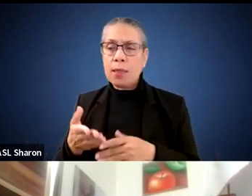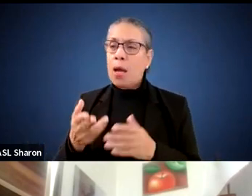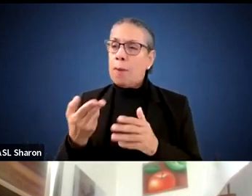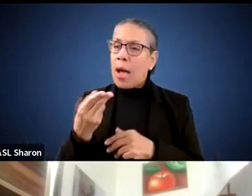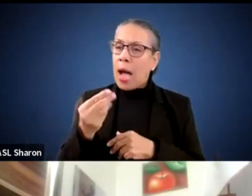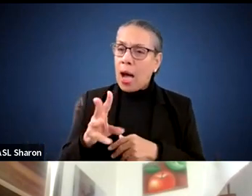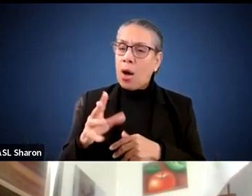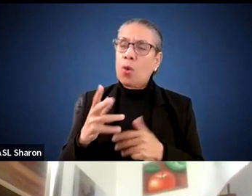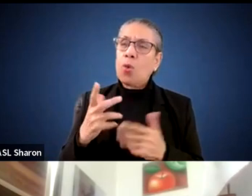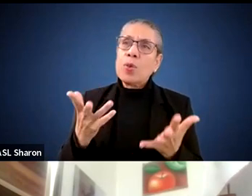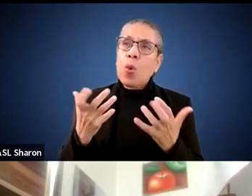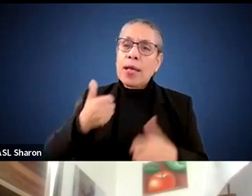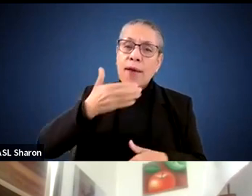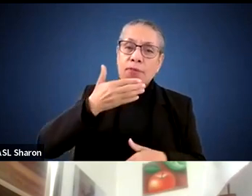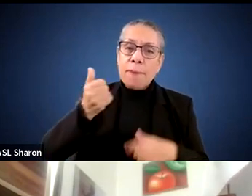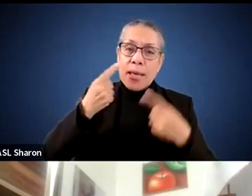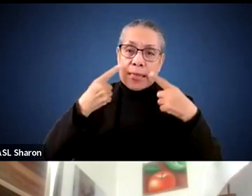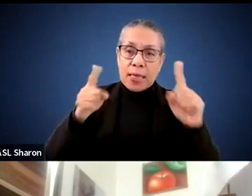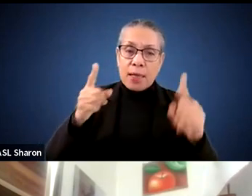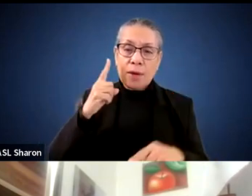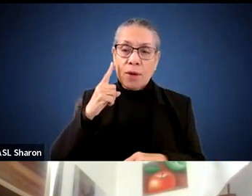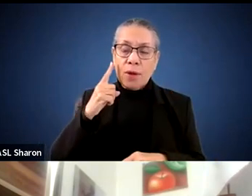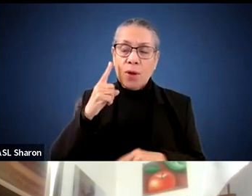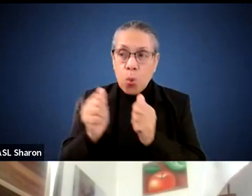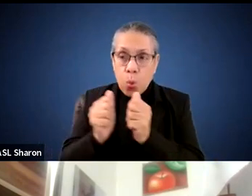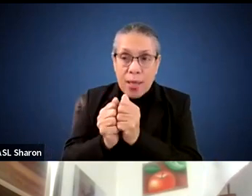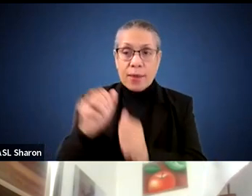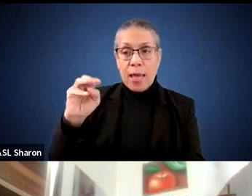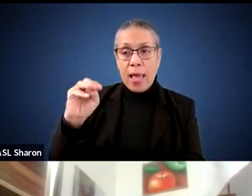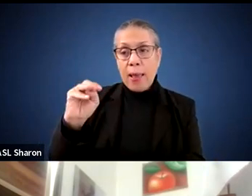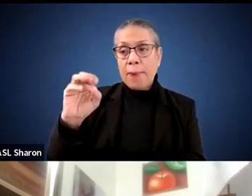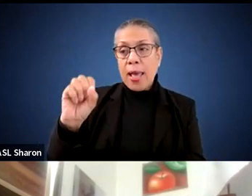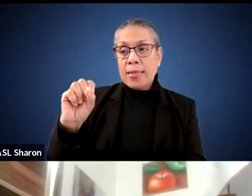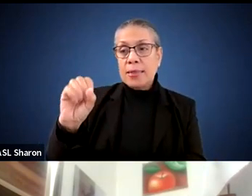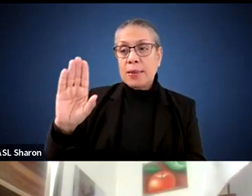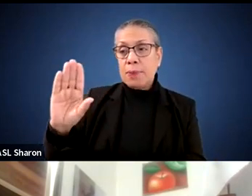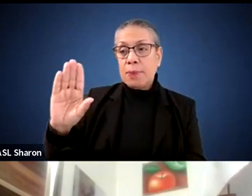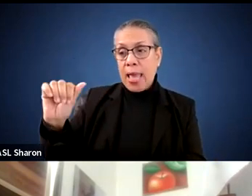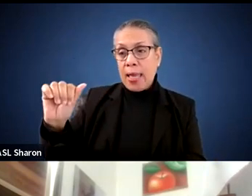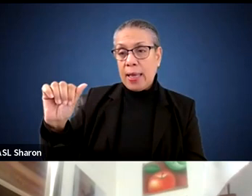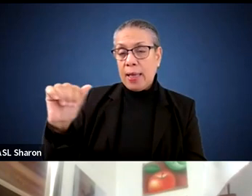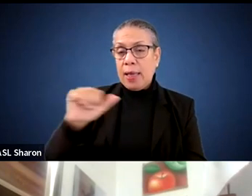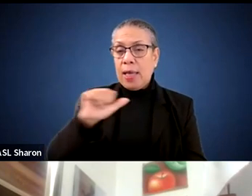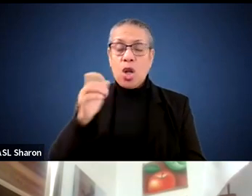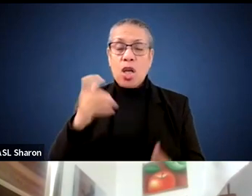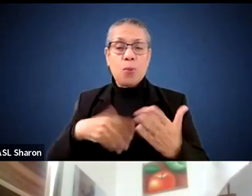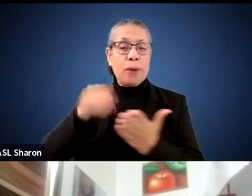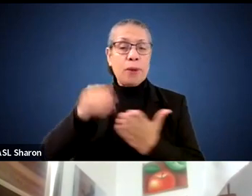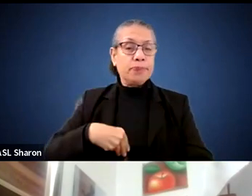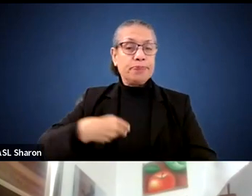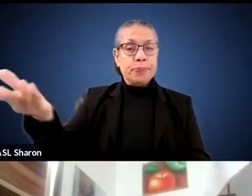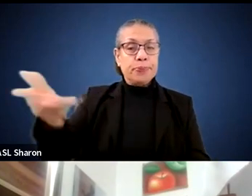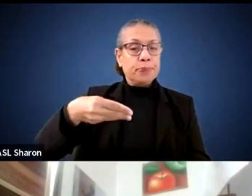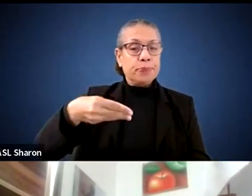for the best success possible with Mr. McLaughlin, with the MSBA, and that it's not a sense of we're just putting an application in to put an